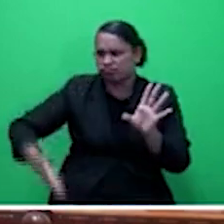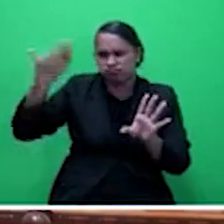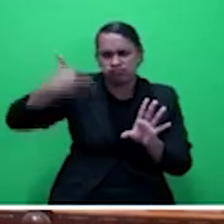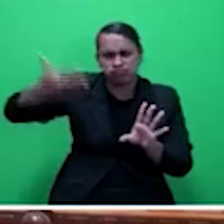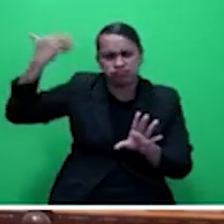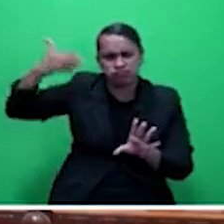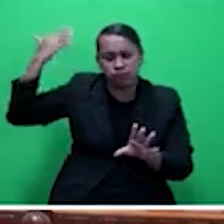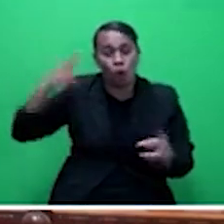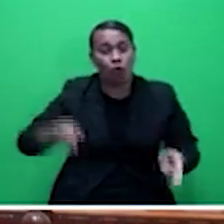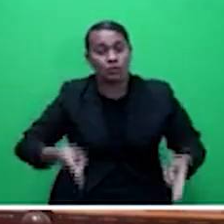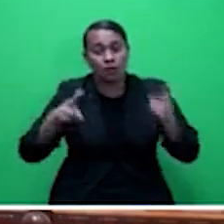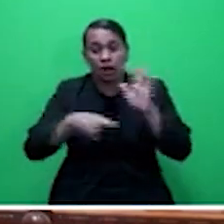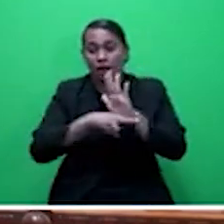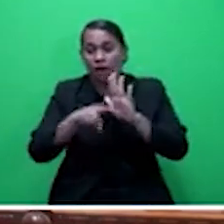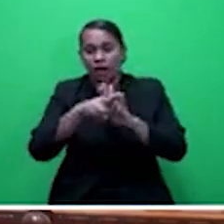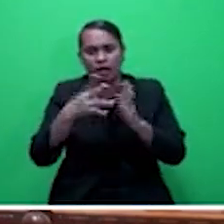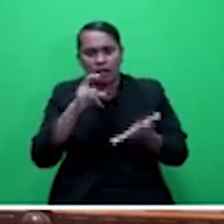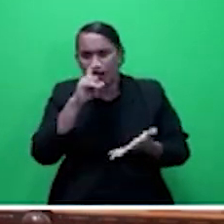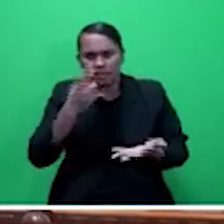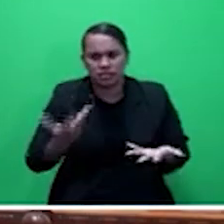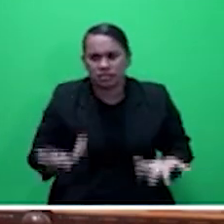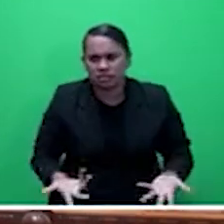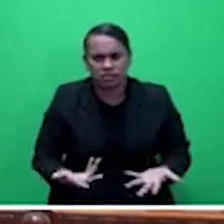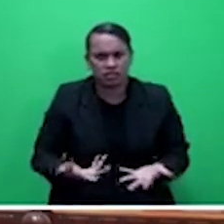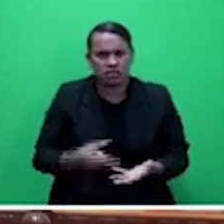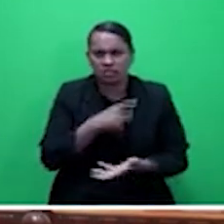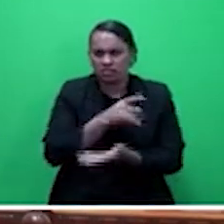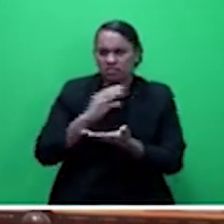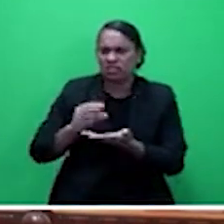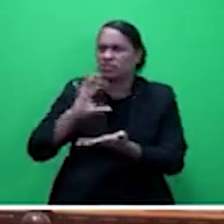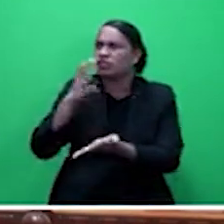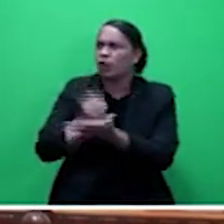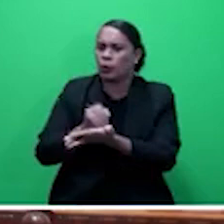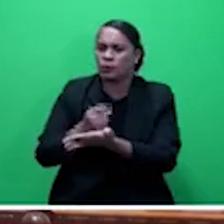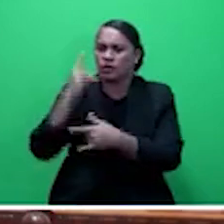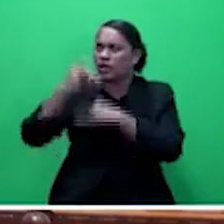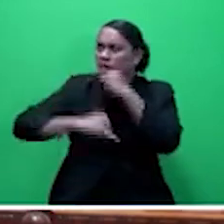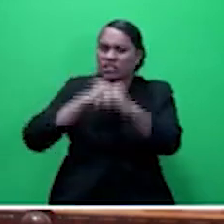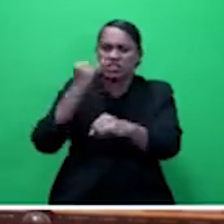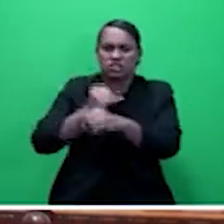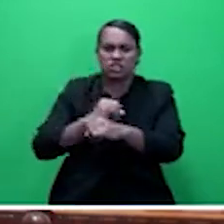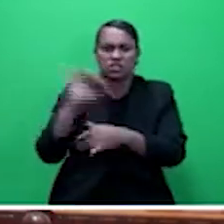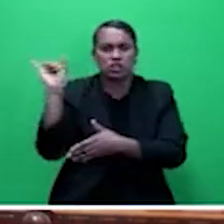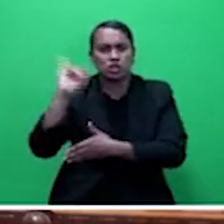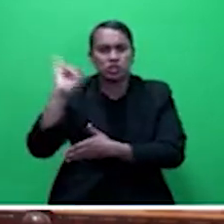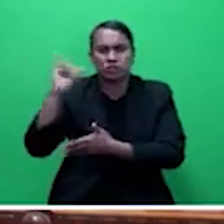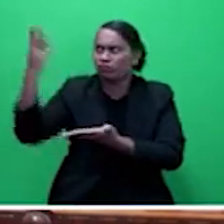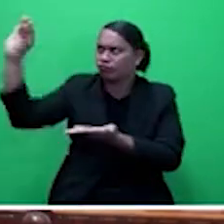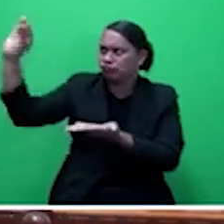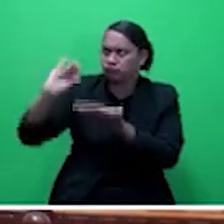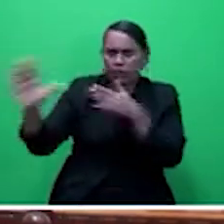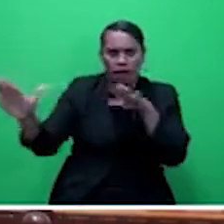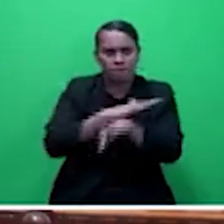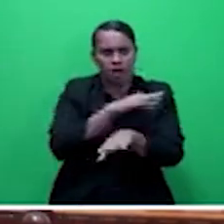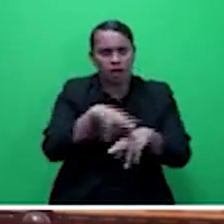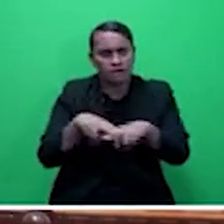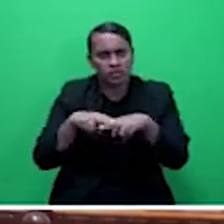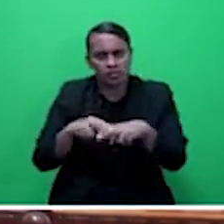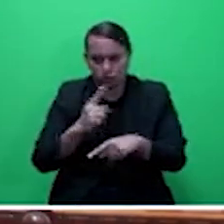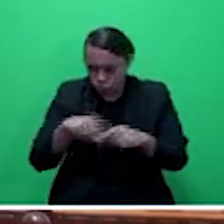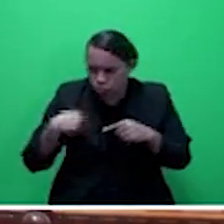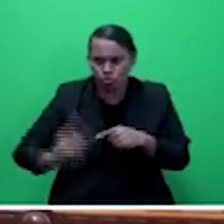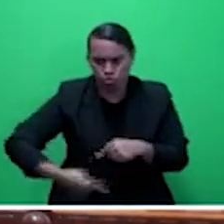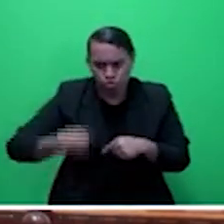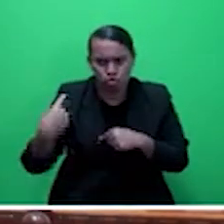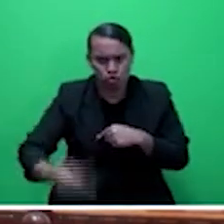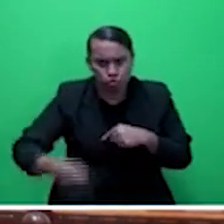cyclone cover overseas. They just refused to cover Fiji for insurance because of the frequent cyclones. And